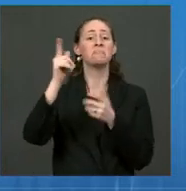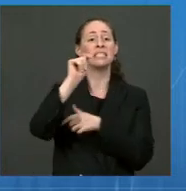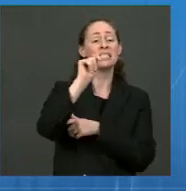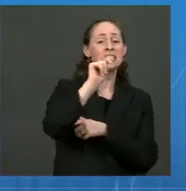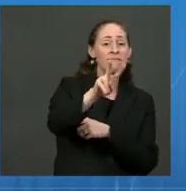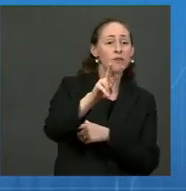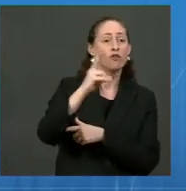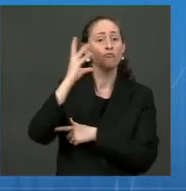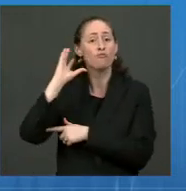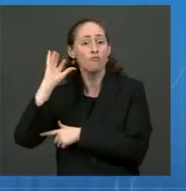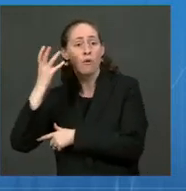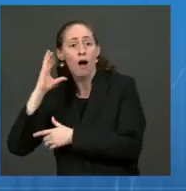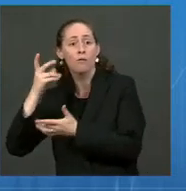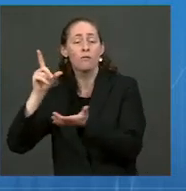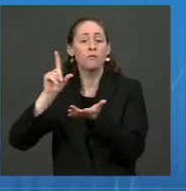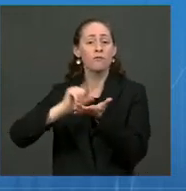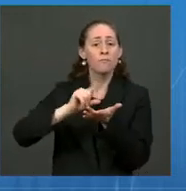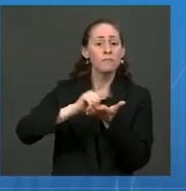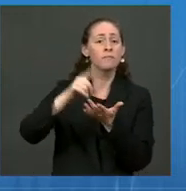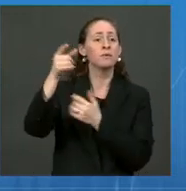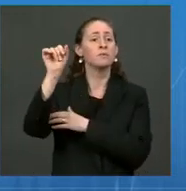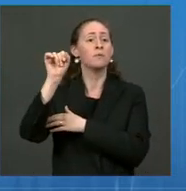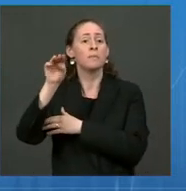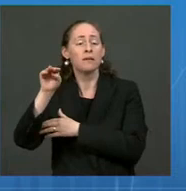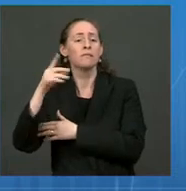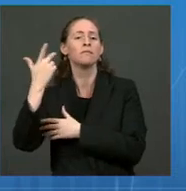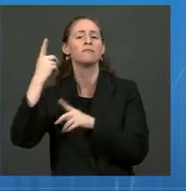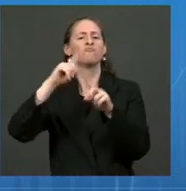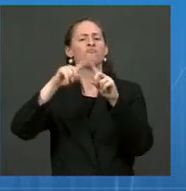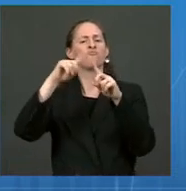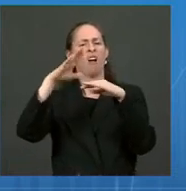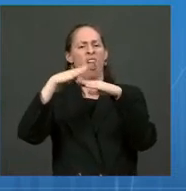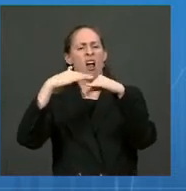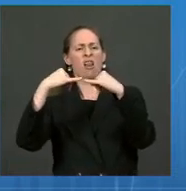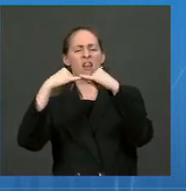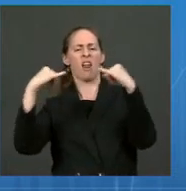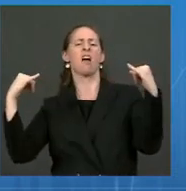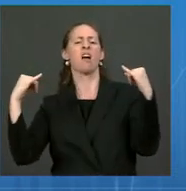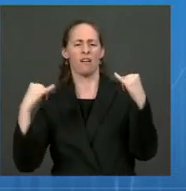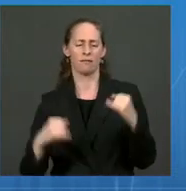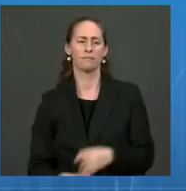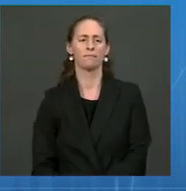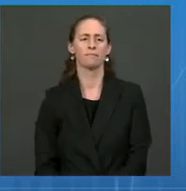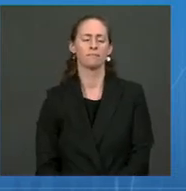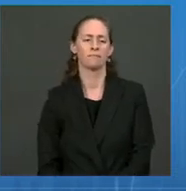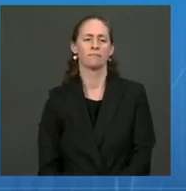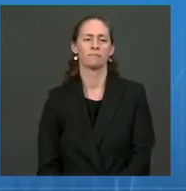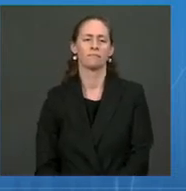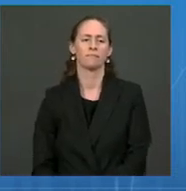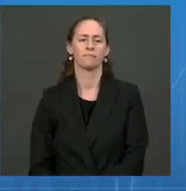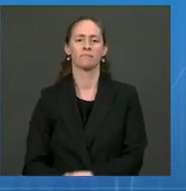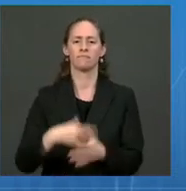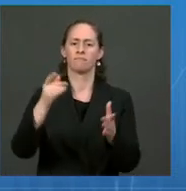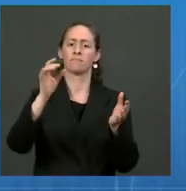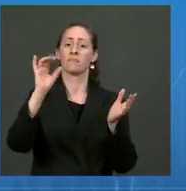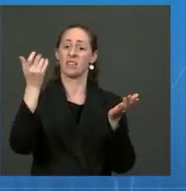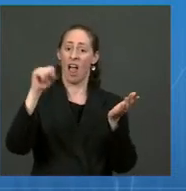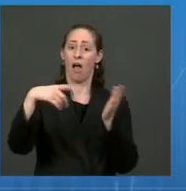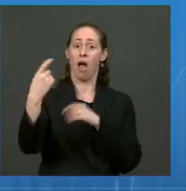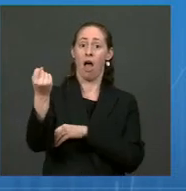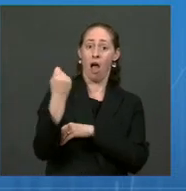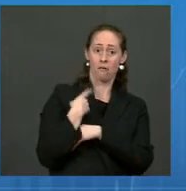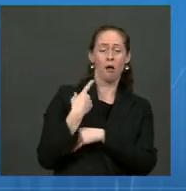print, social and digital. So we will be ready to answer questions and build confidence